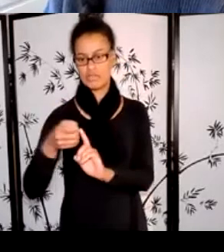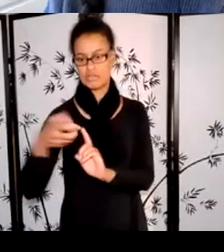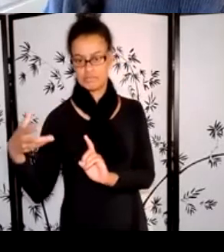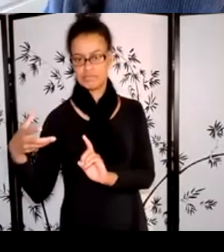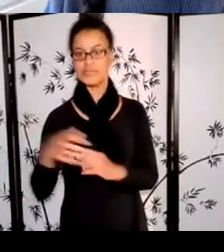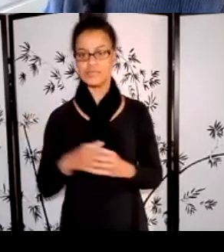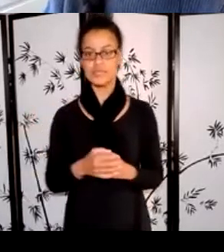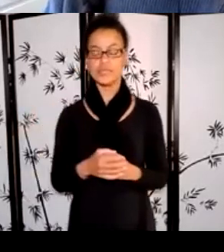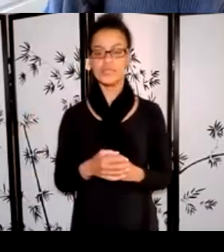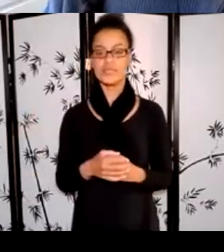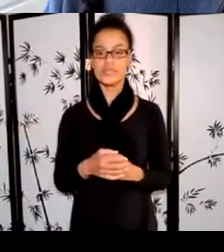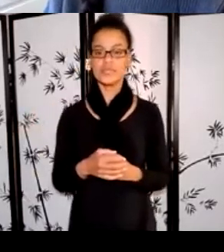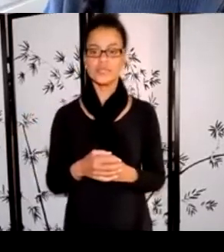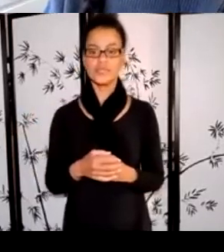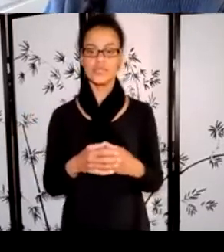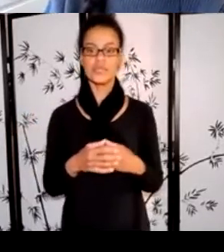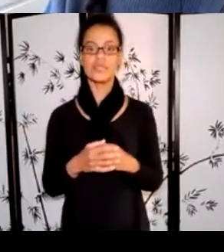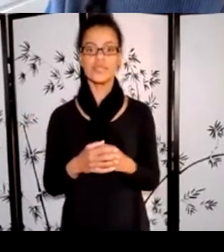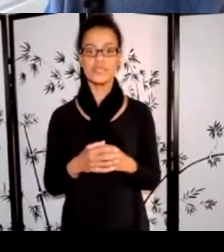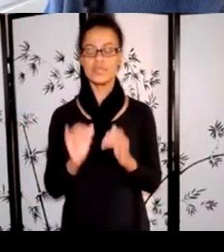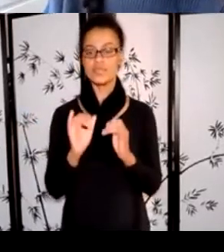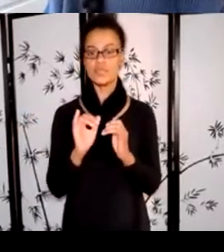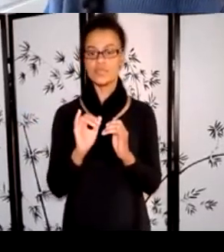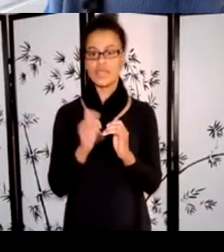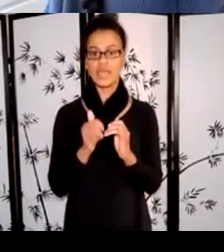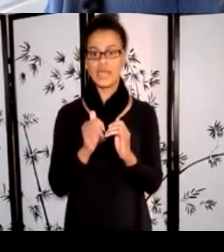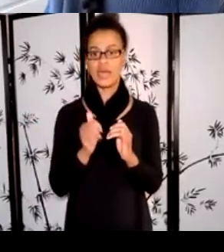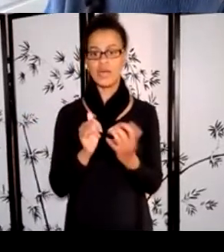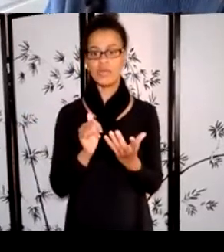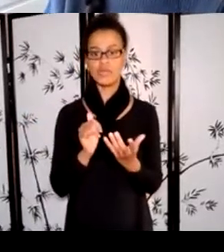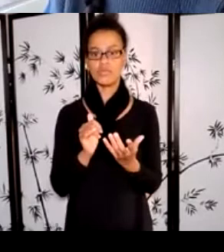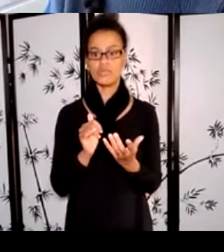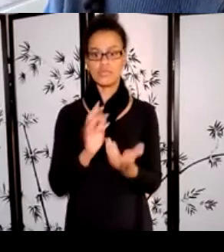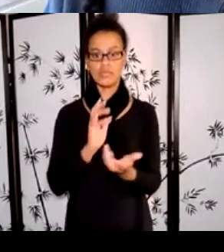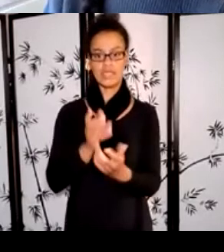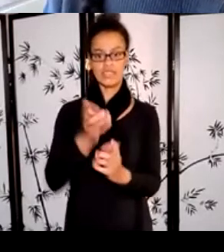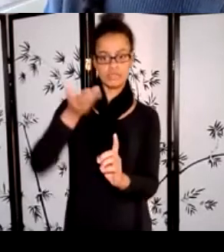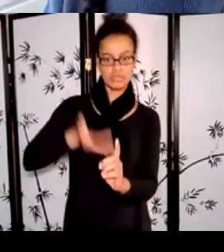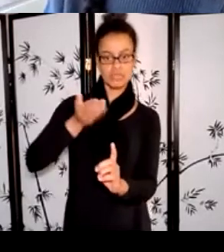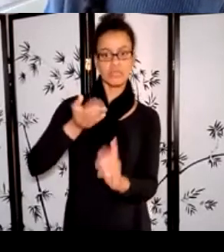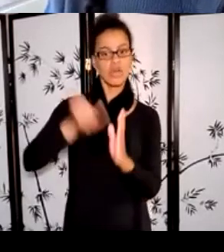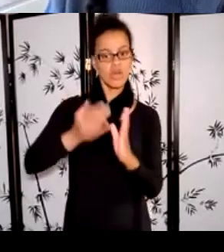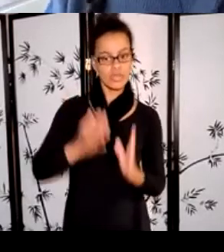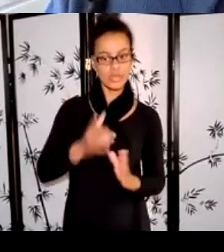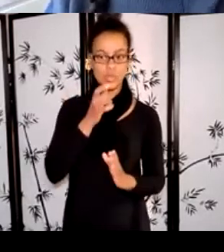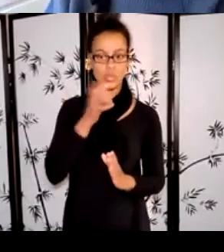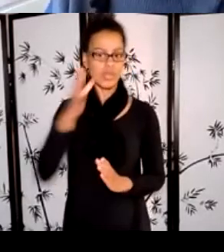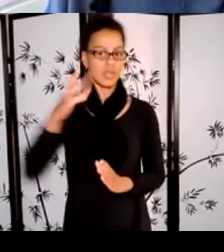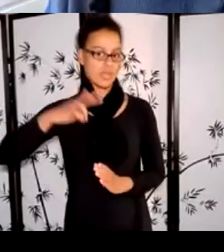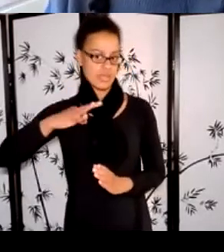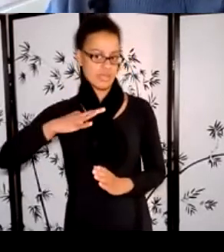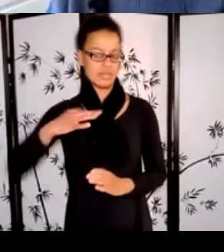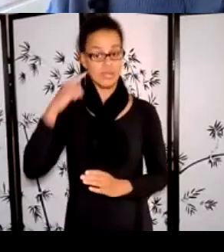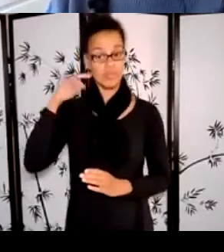So how do we hope this translates to you as artists and potential applicants? When applying to programs like this,